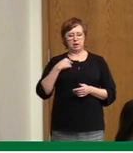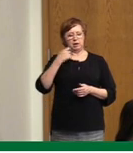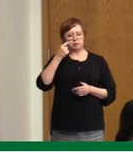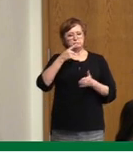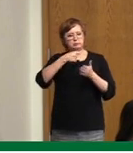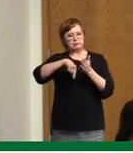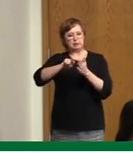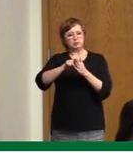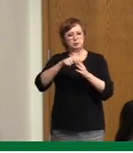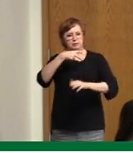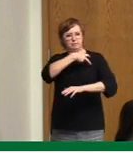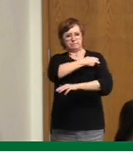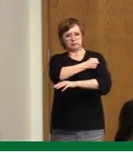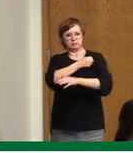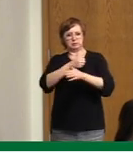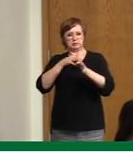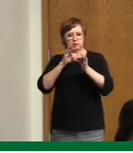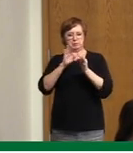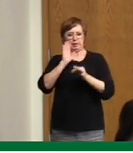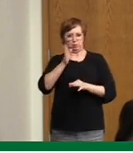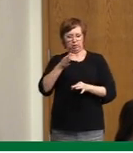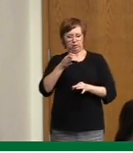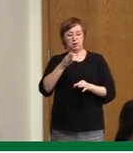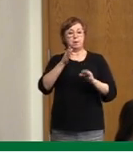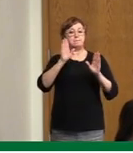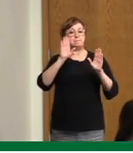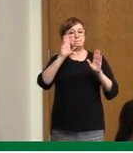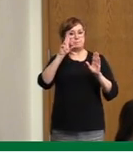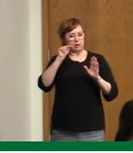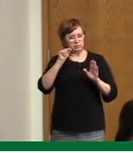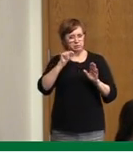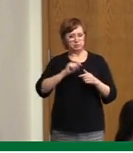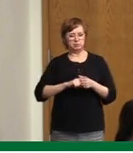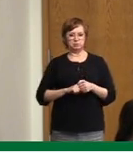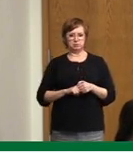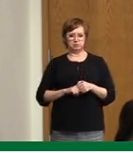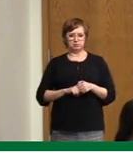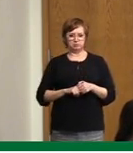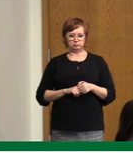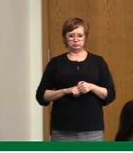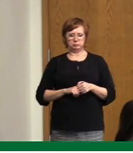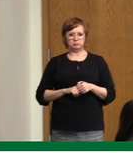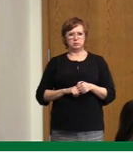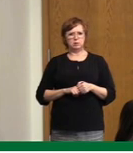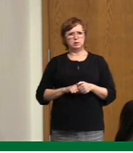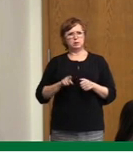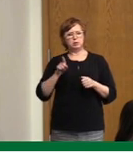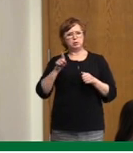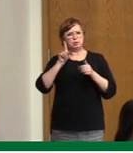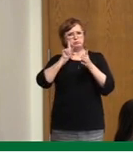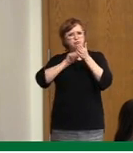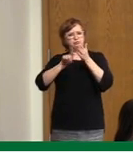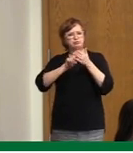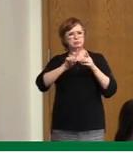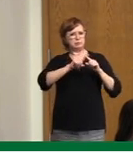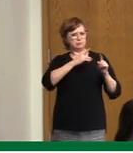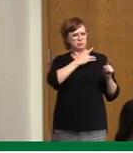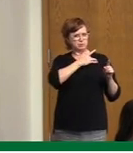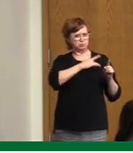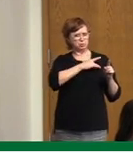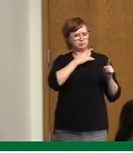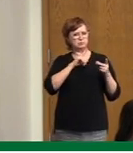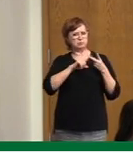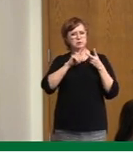vaccines, but I'm just wondering if you are looking to any other countries or provinces to kind of